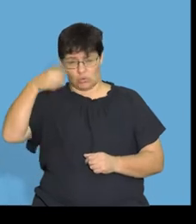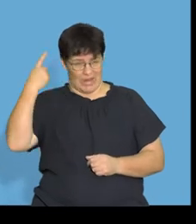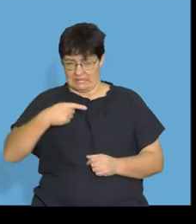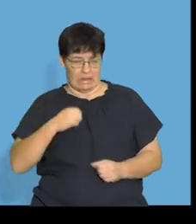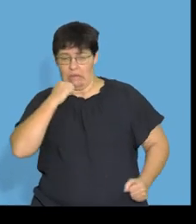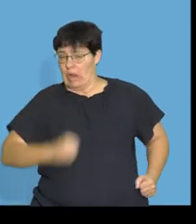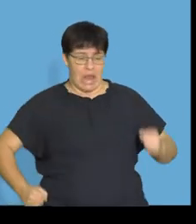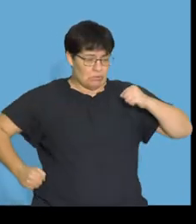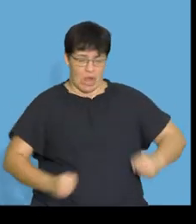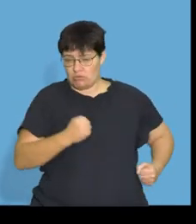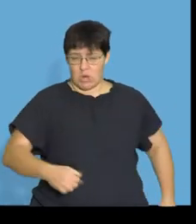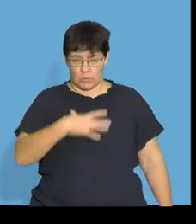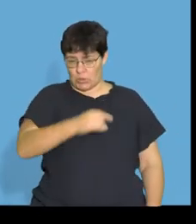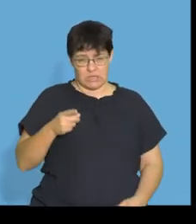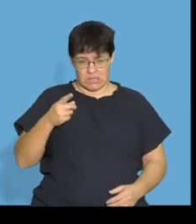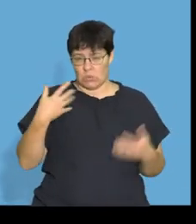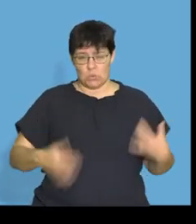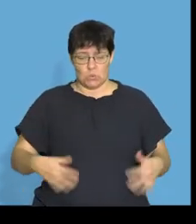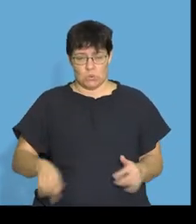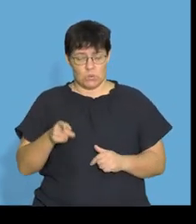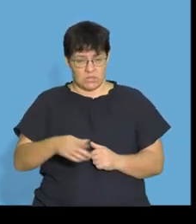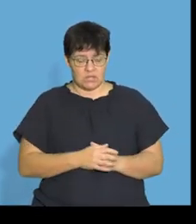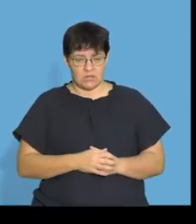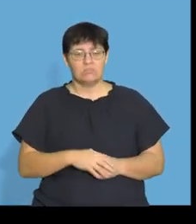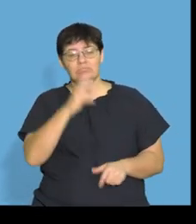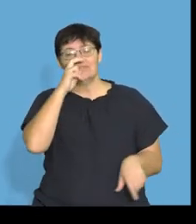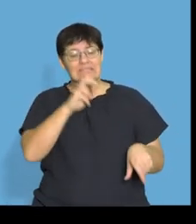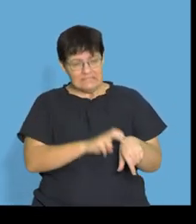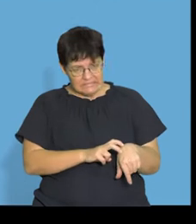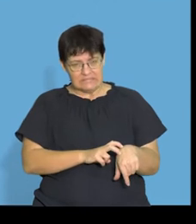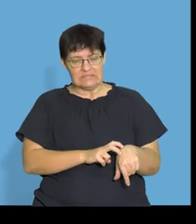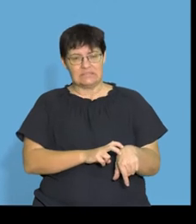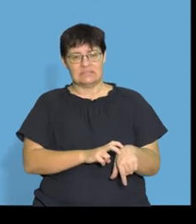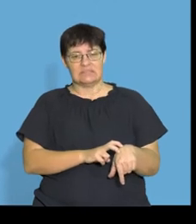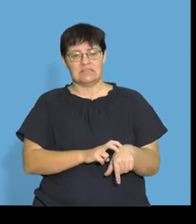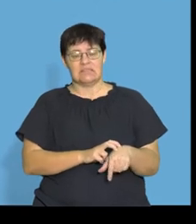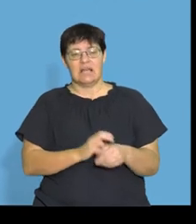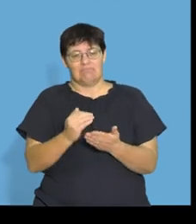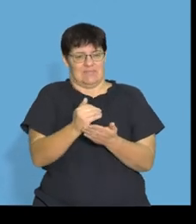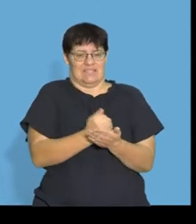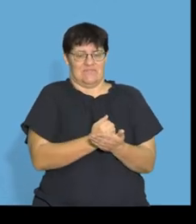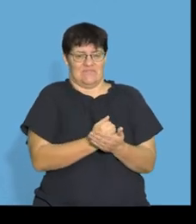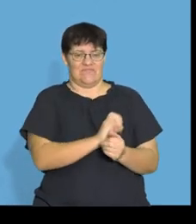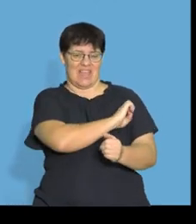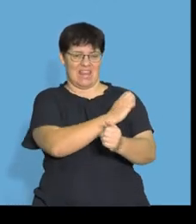these guys, crazy guys, they like to run, right? We need to have a reserve energy. What does that mean?